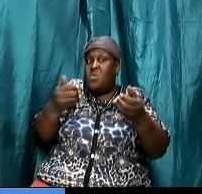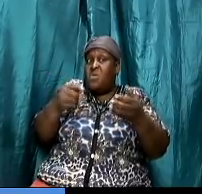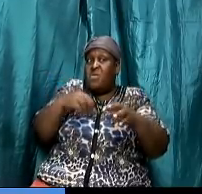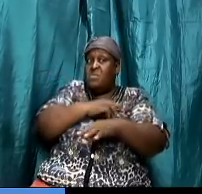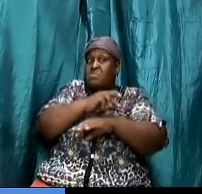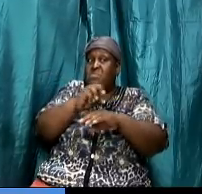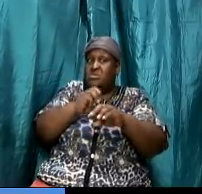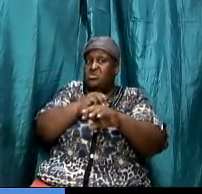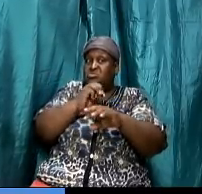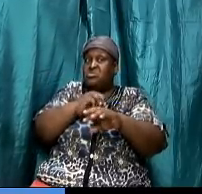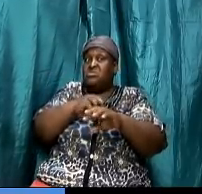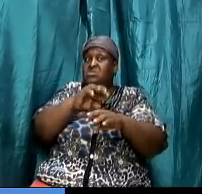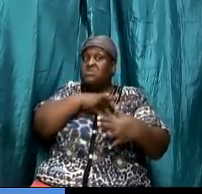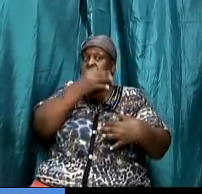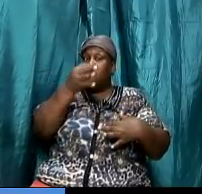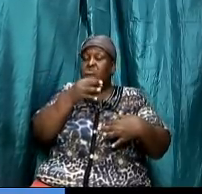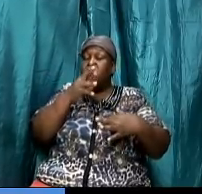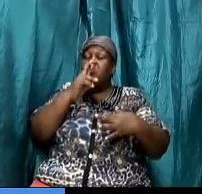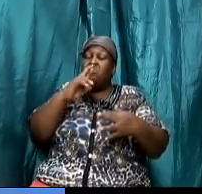glorious